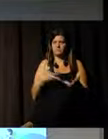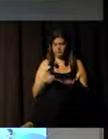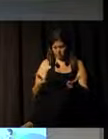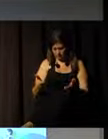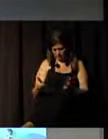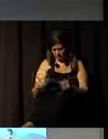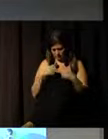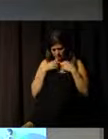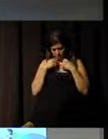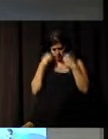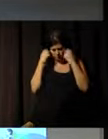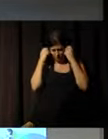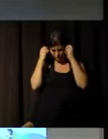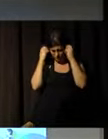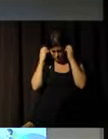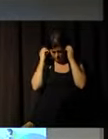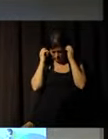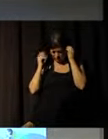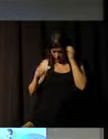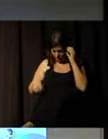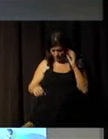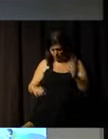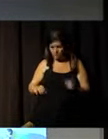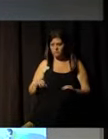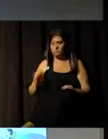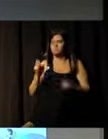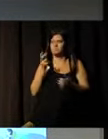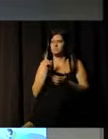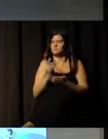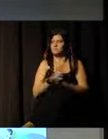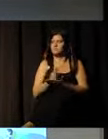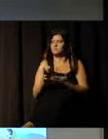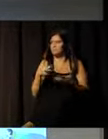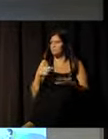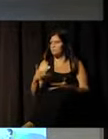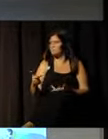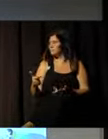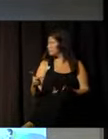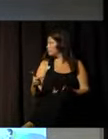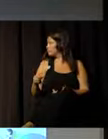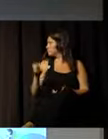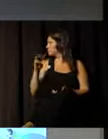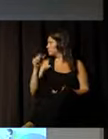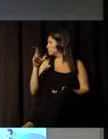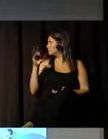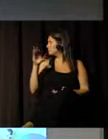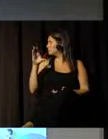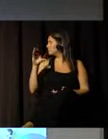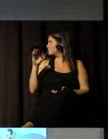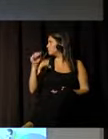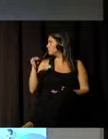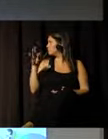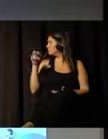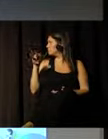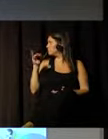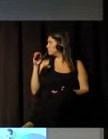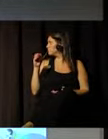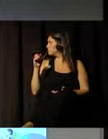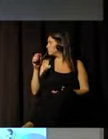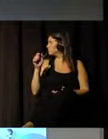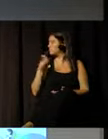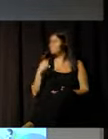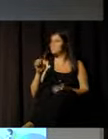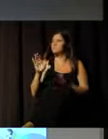To begin this panel, I invite Marco Antonio Levato from